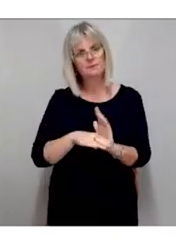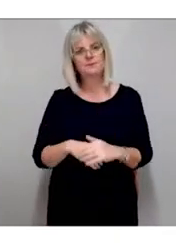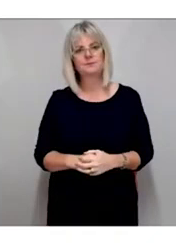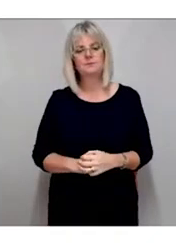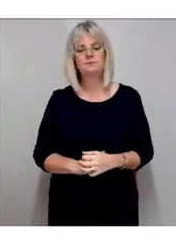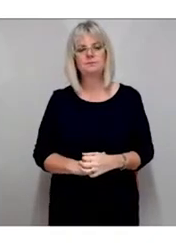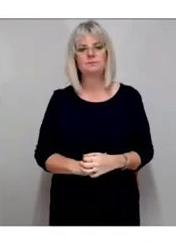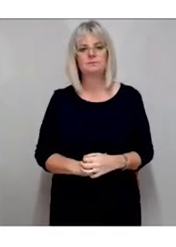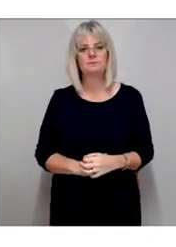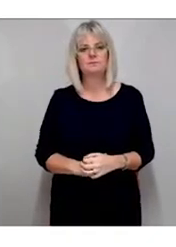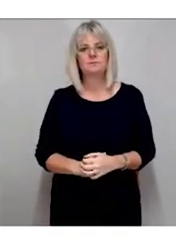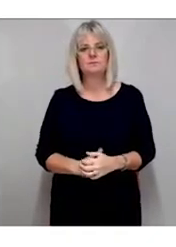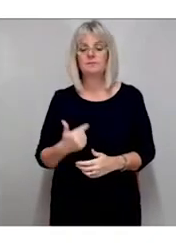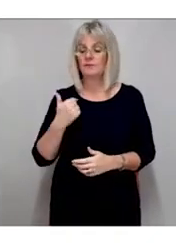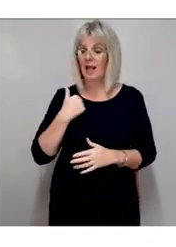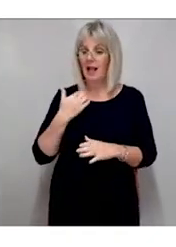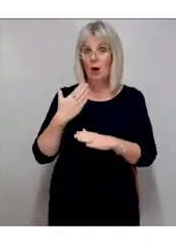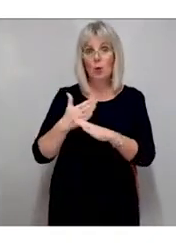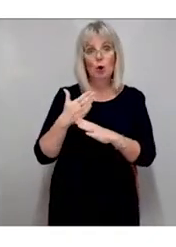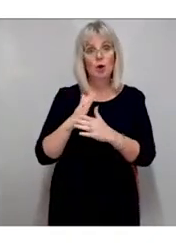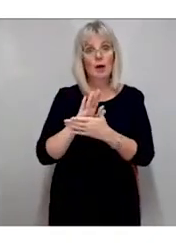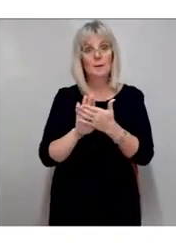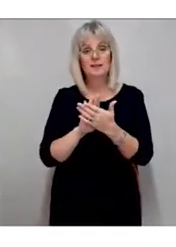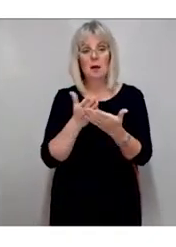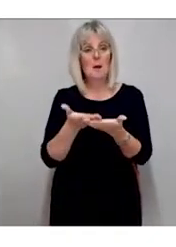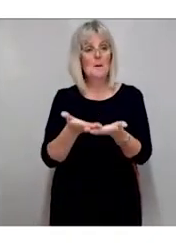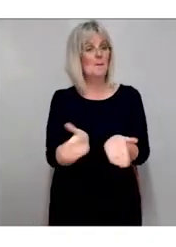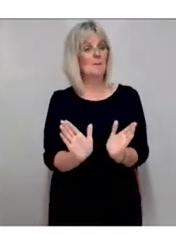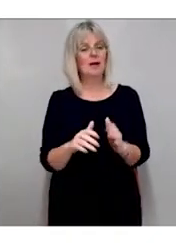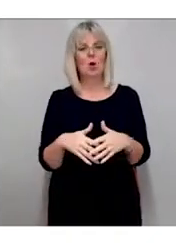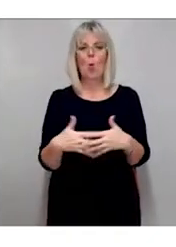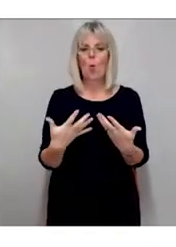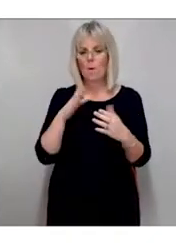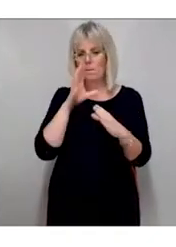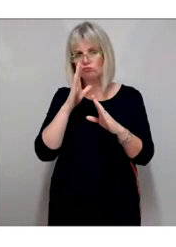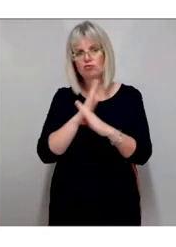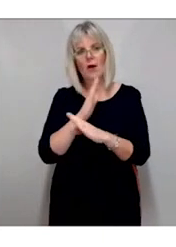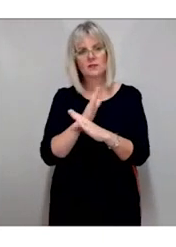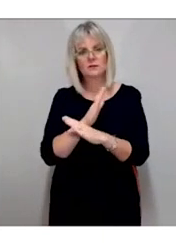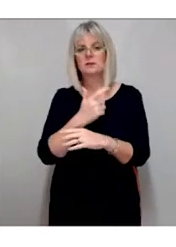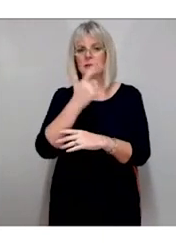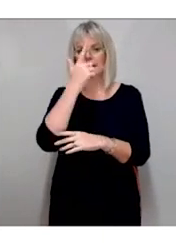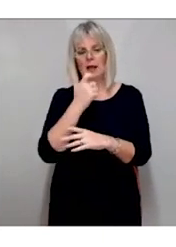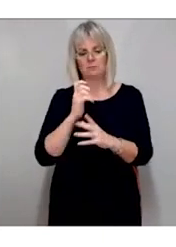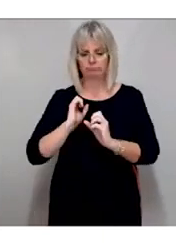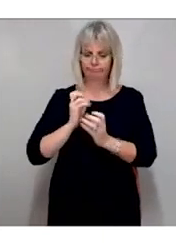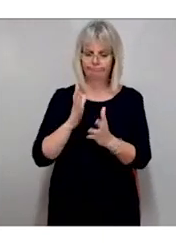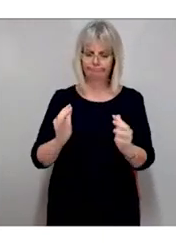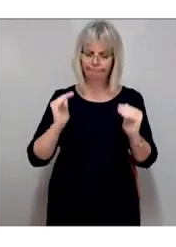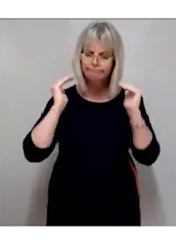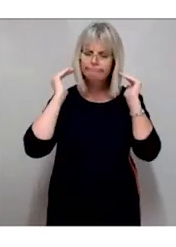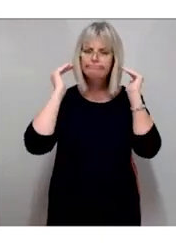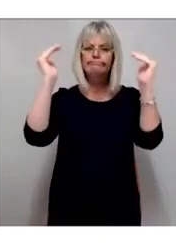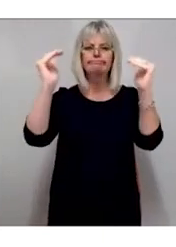work enables public and private sector organisations to deliver high quality services to meet the needs of people who have